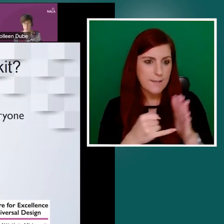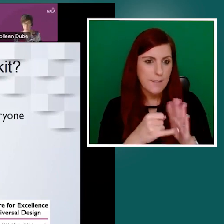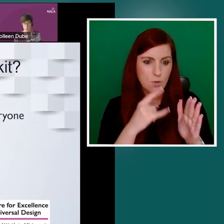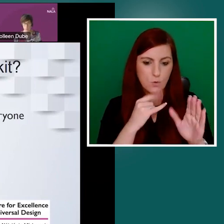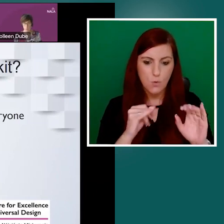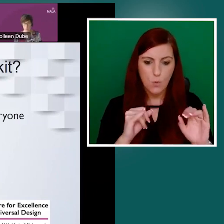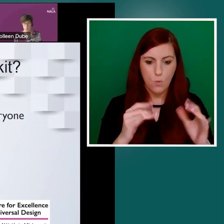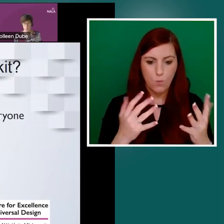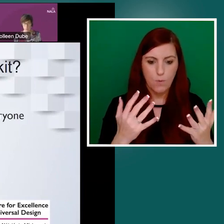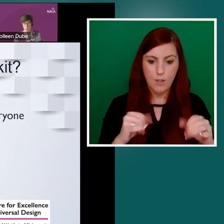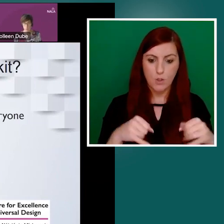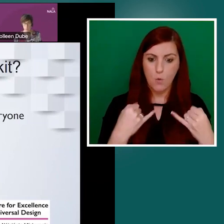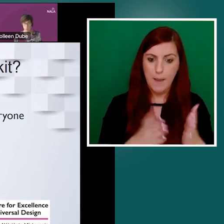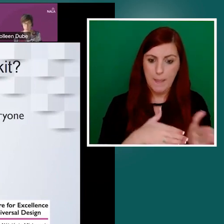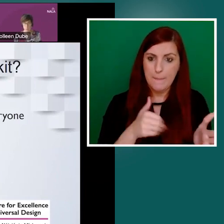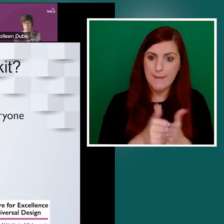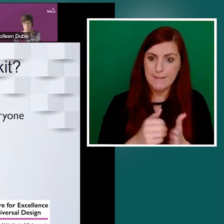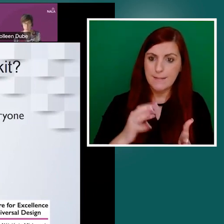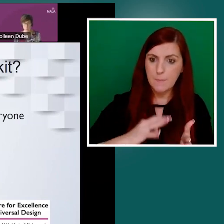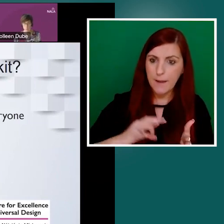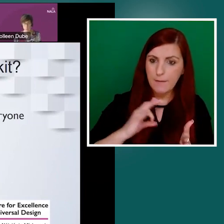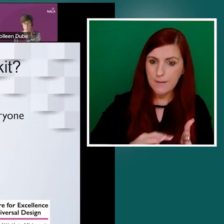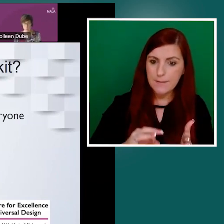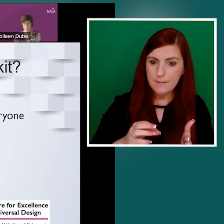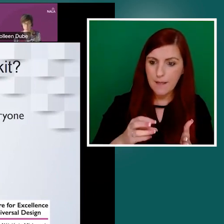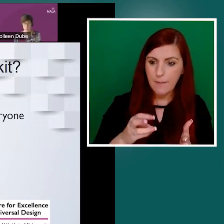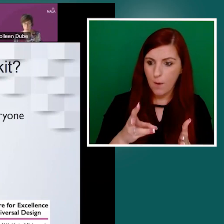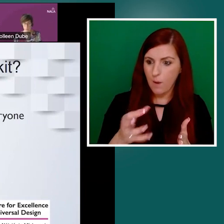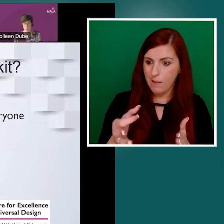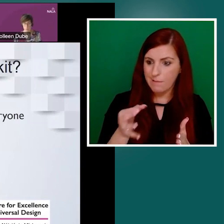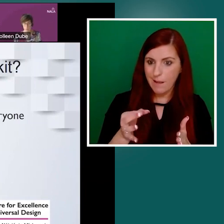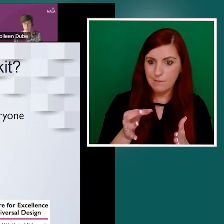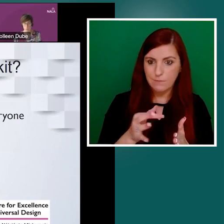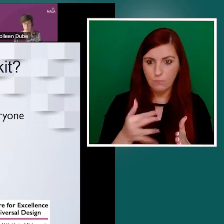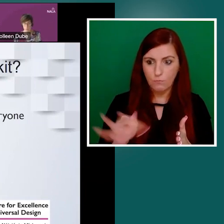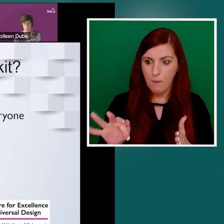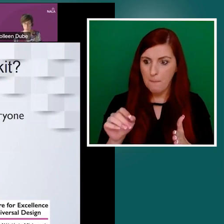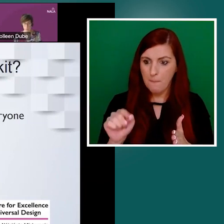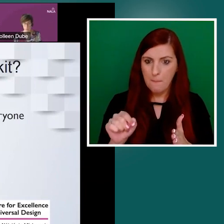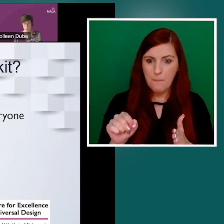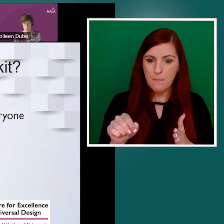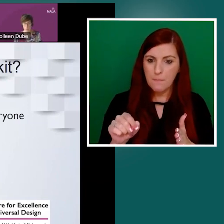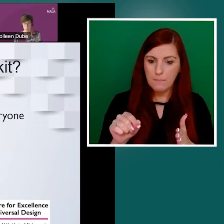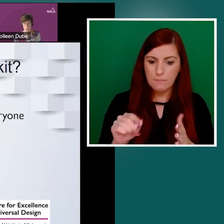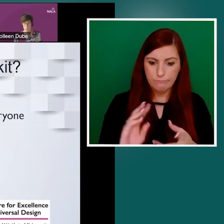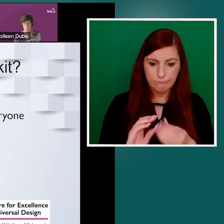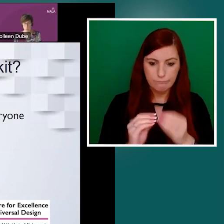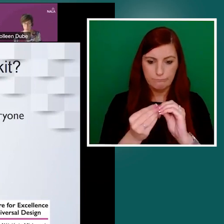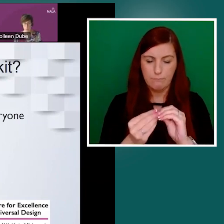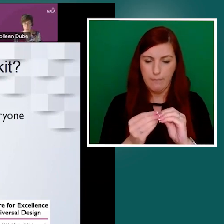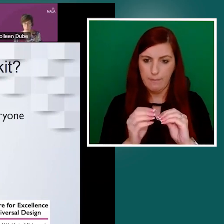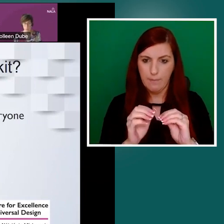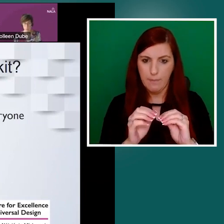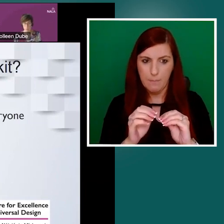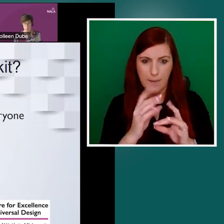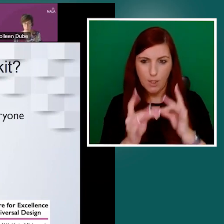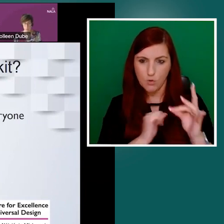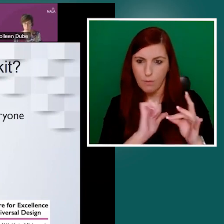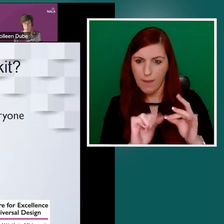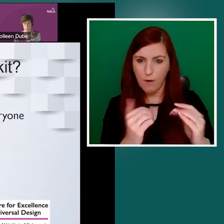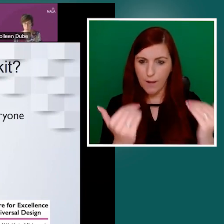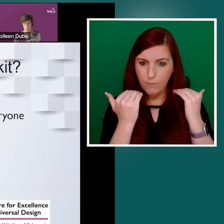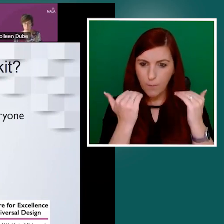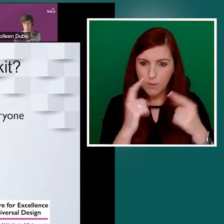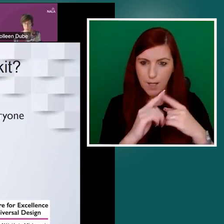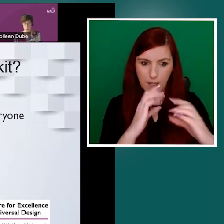making their information and communications accessible for everyone. It can help improve the trust